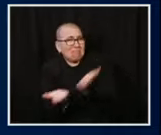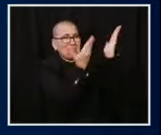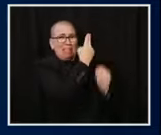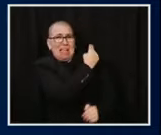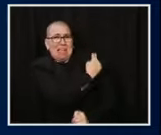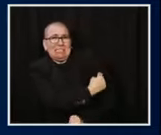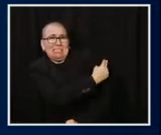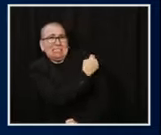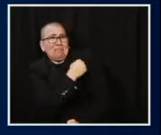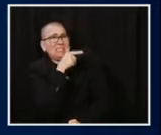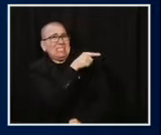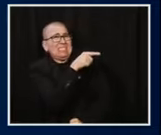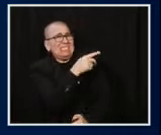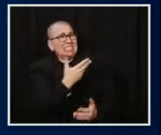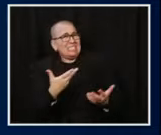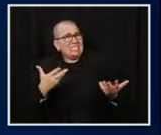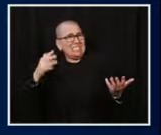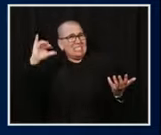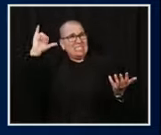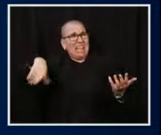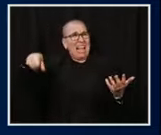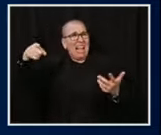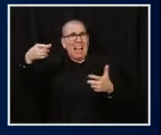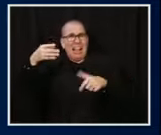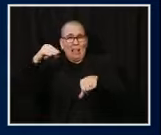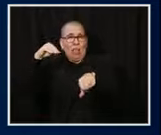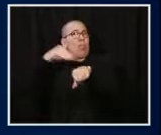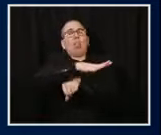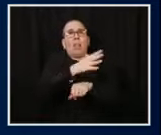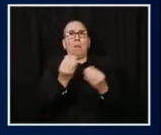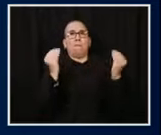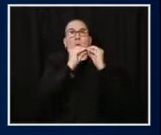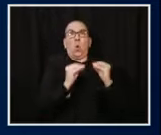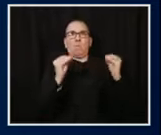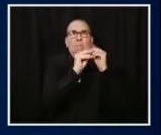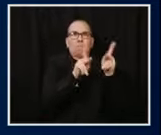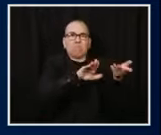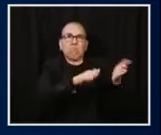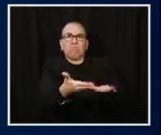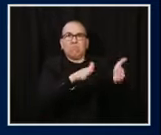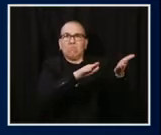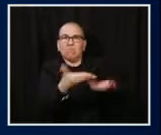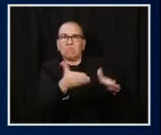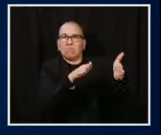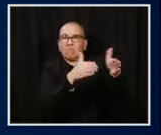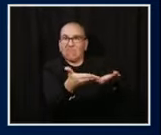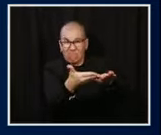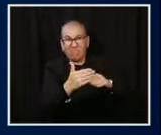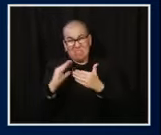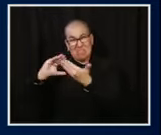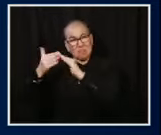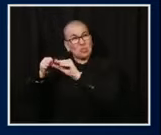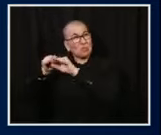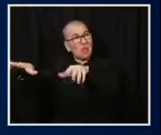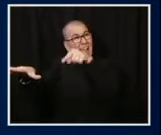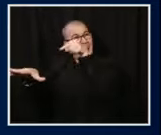deaths among long-term care residents as well, which you can also see that slight uptick on this chart as well.